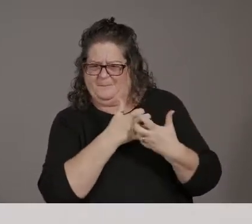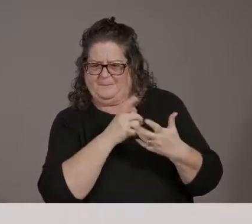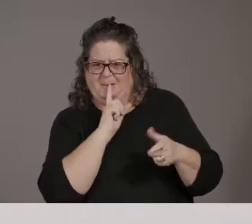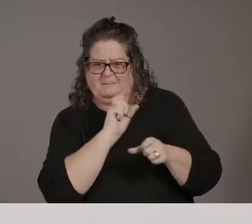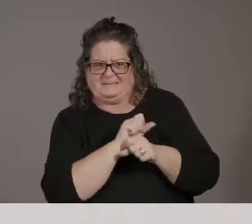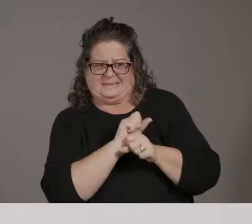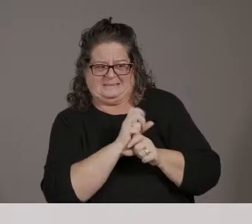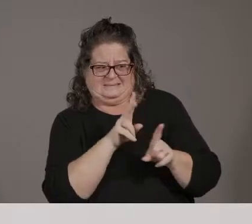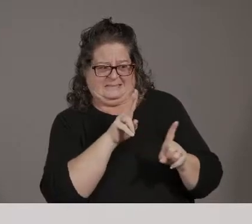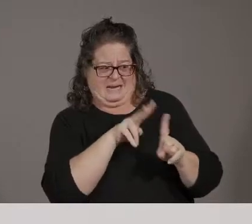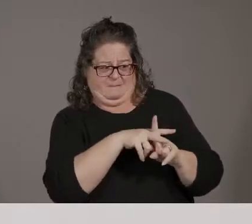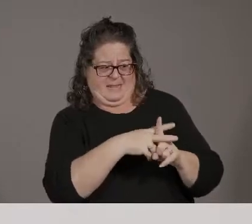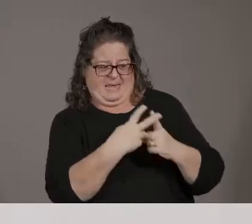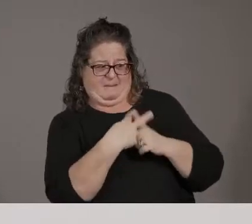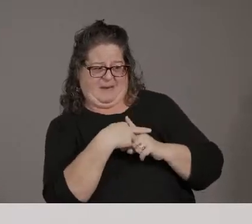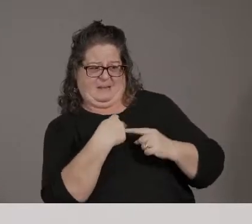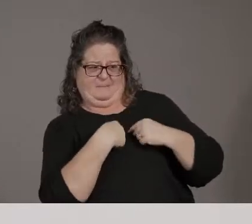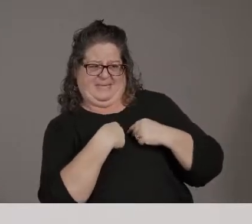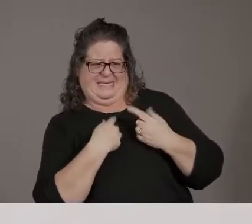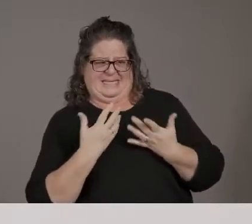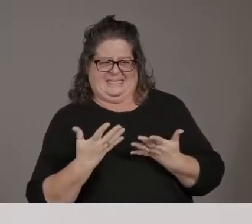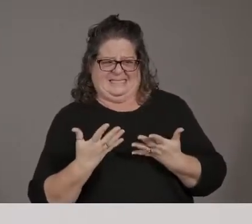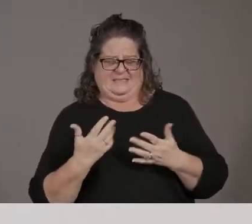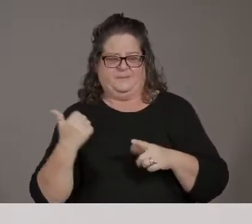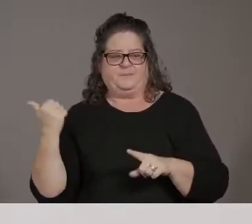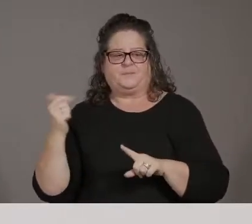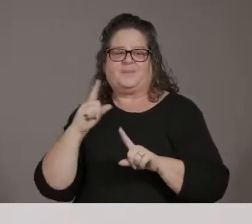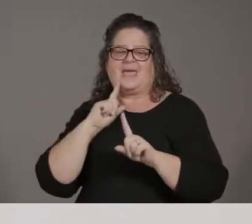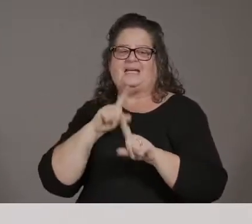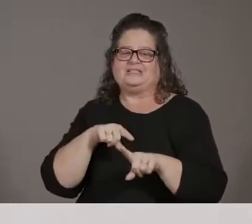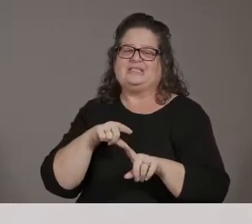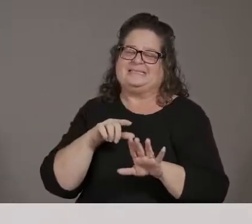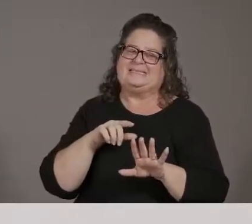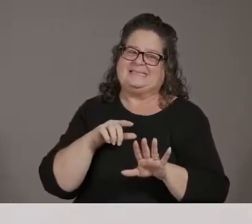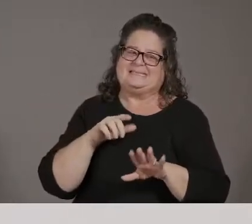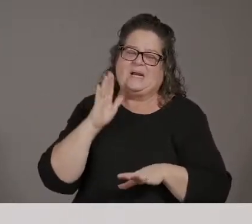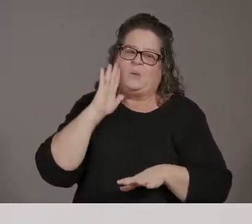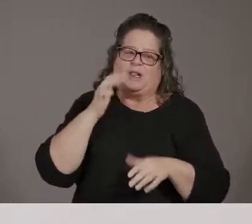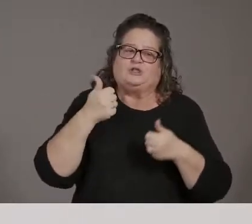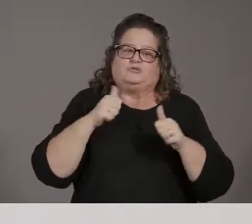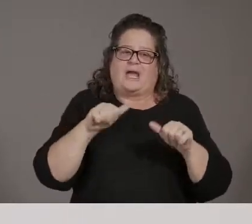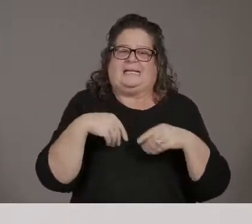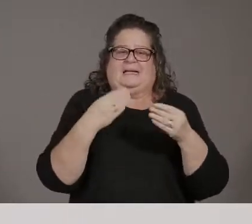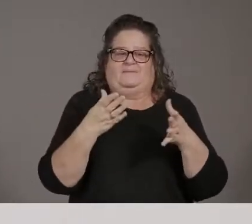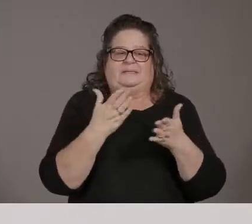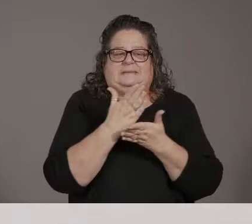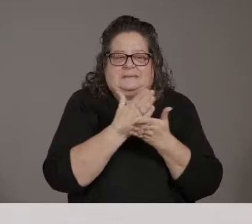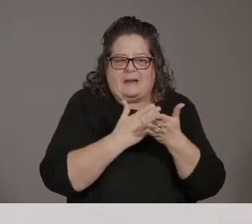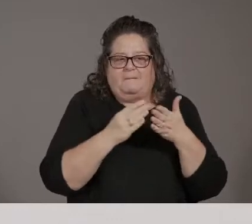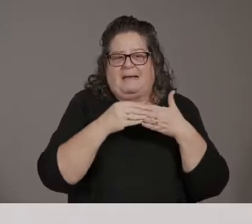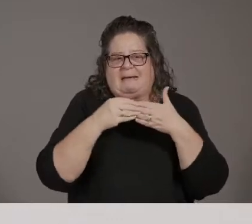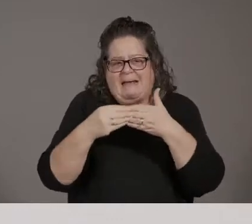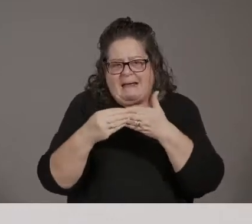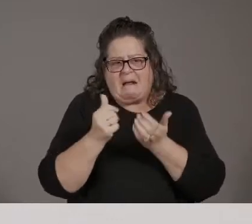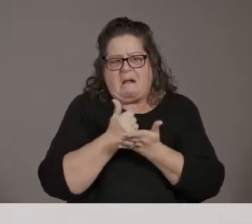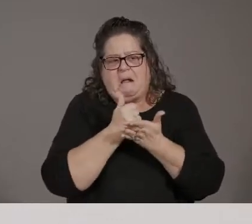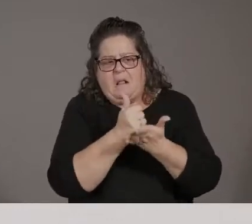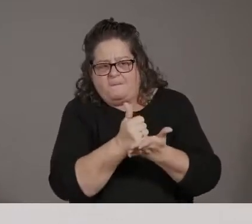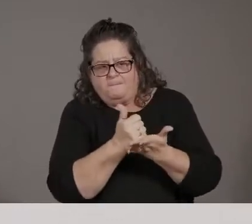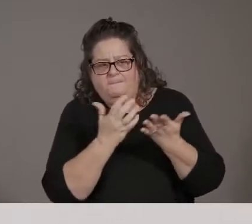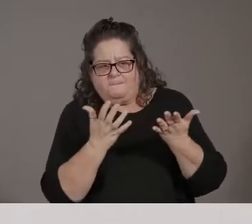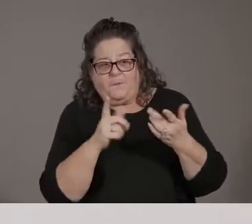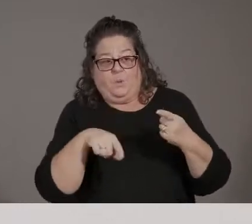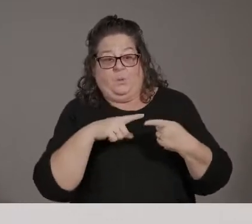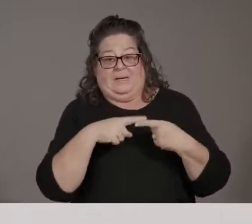we will be trying to give some guidance as, as we list potential, uh, categories of professions. We will be trying to give some